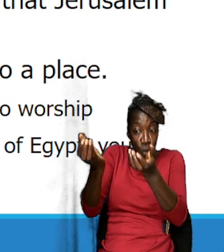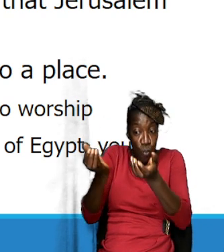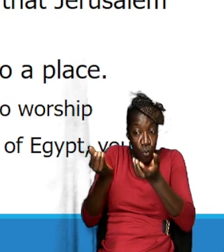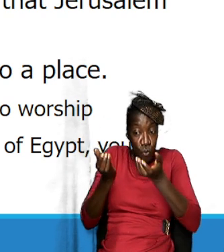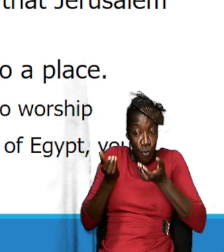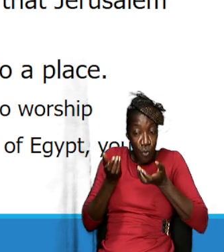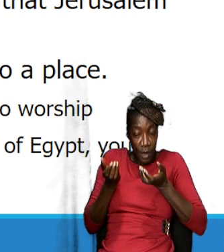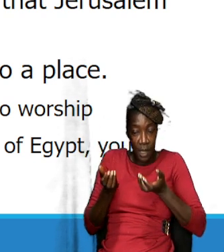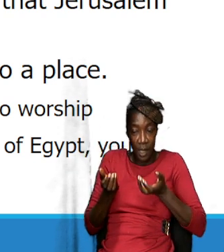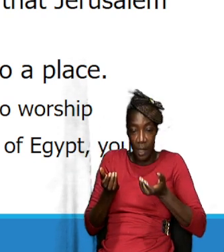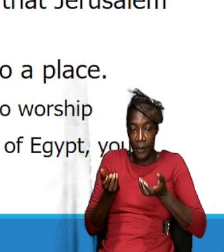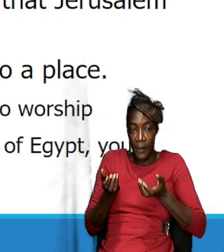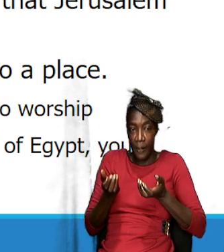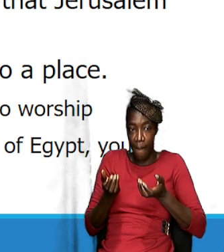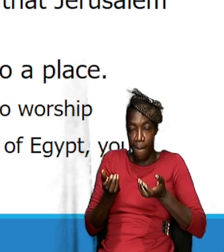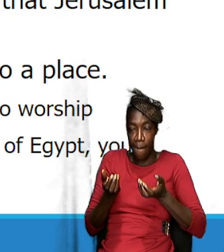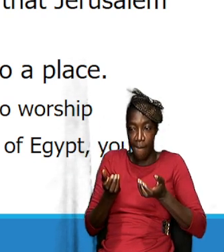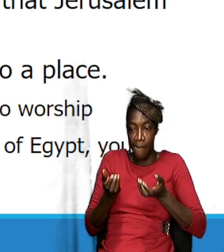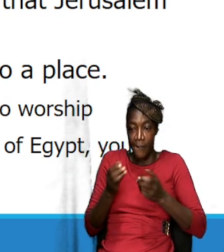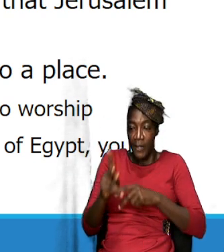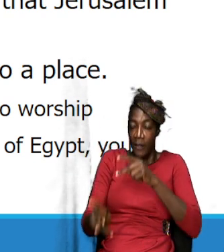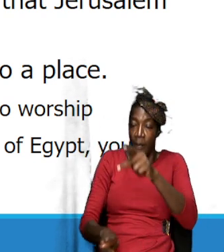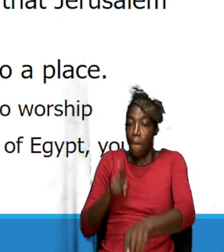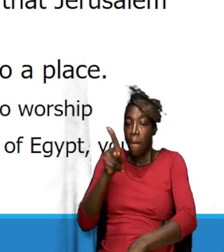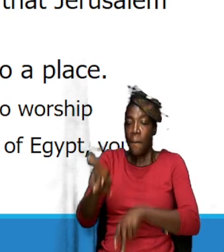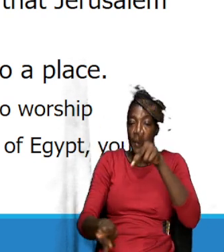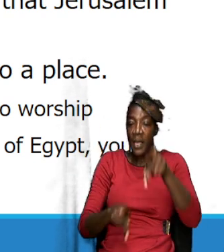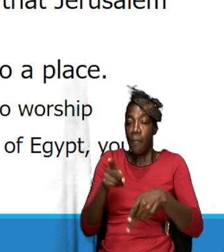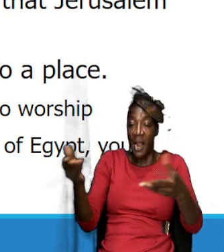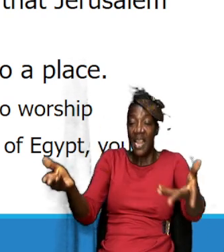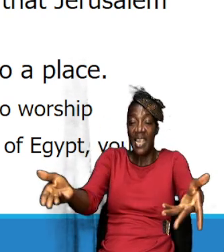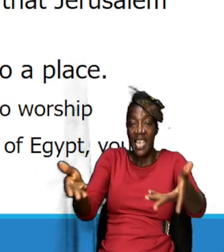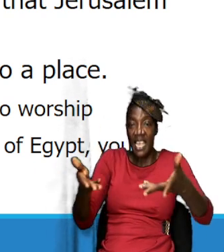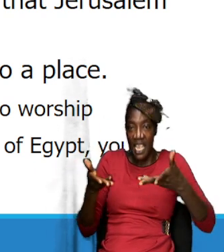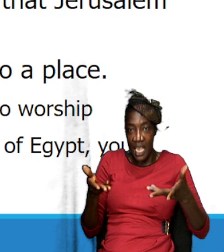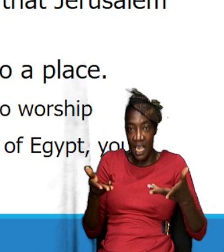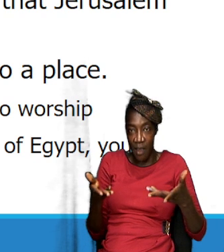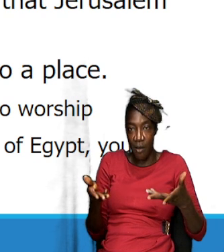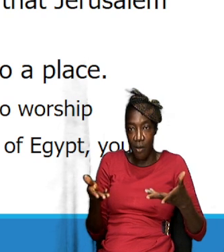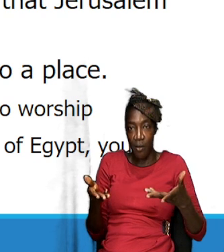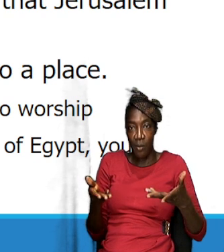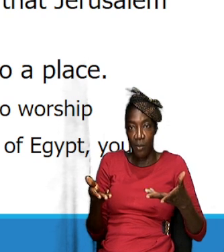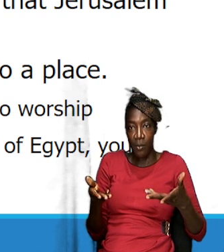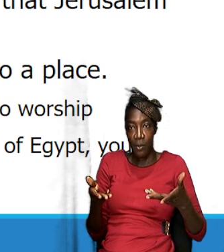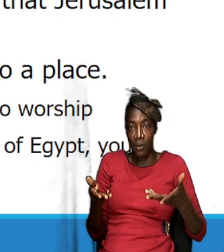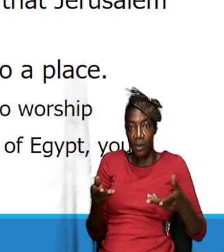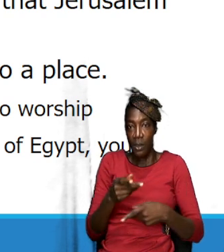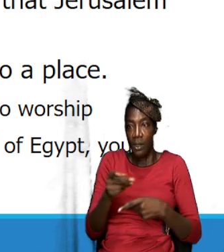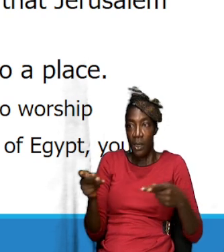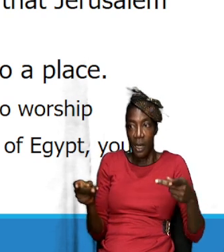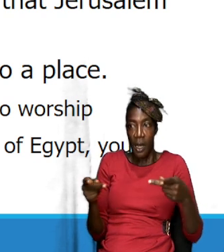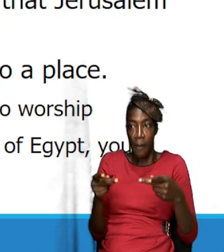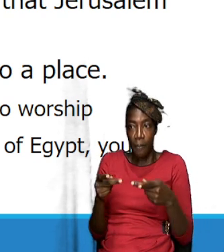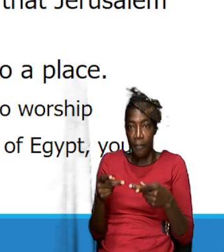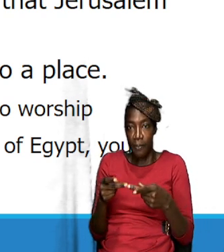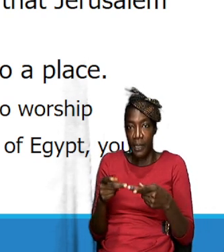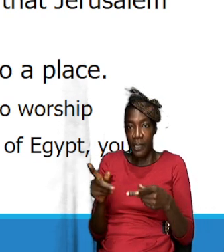the people here a place where